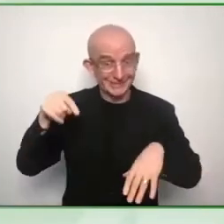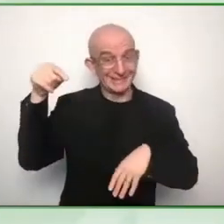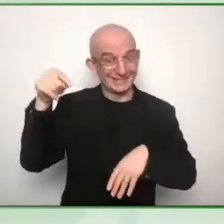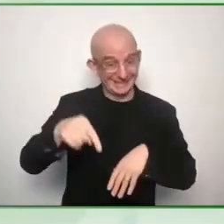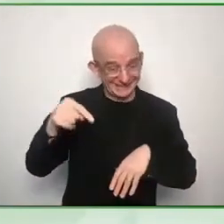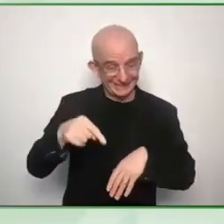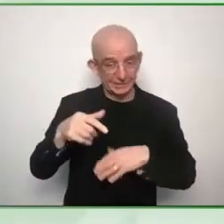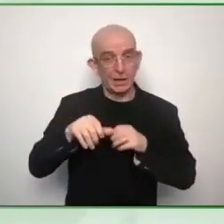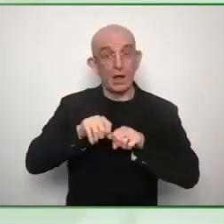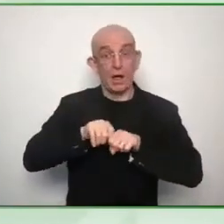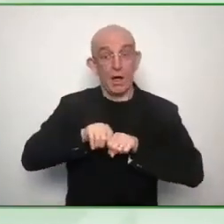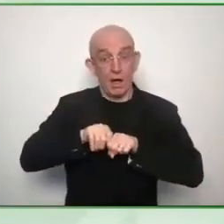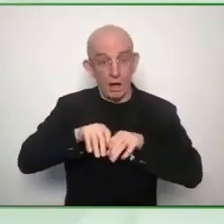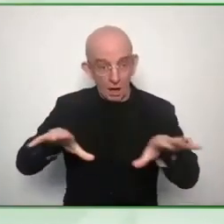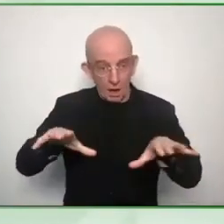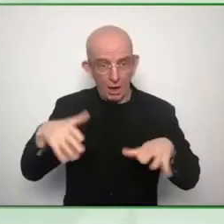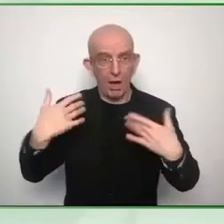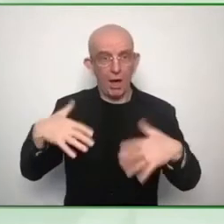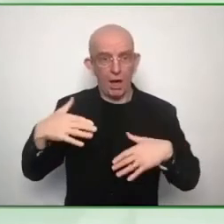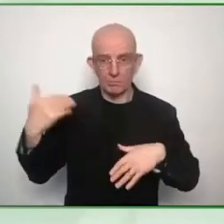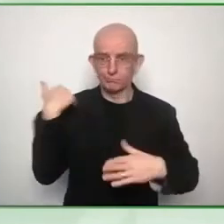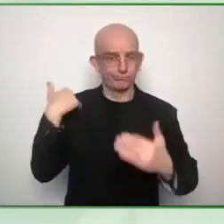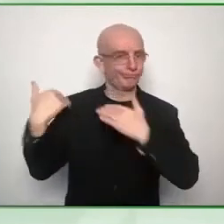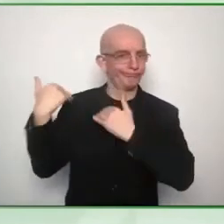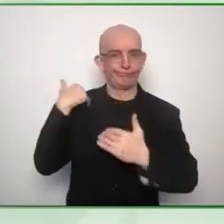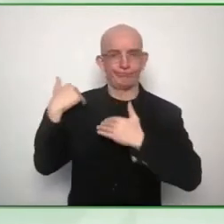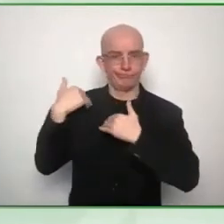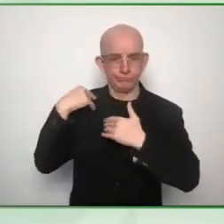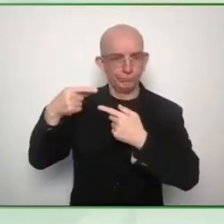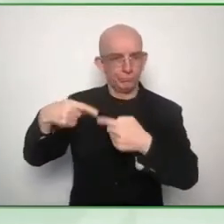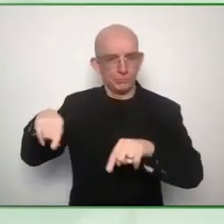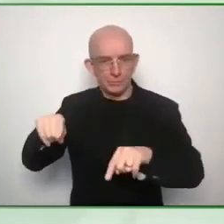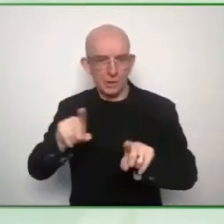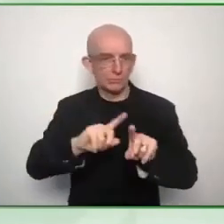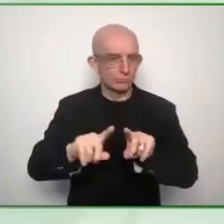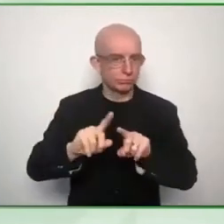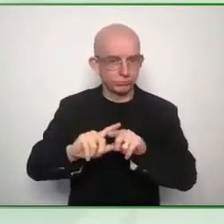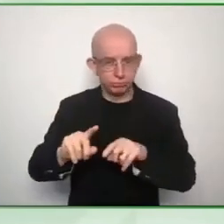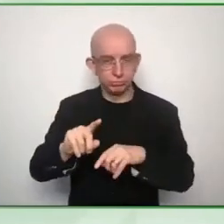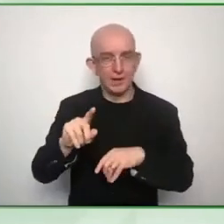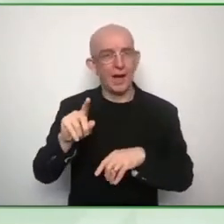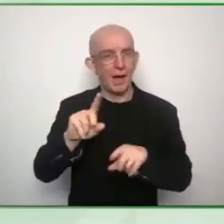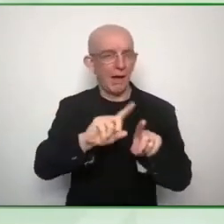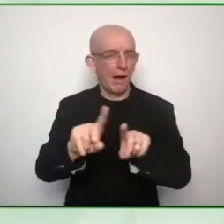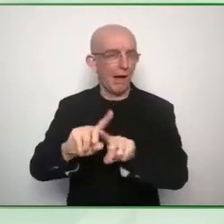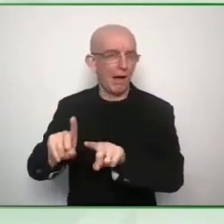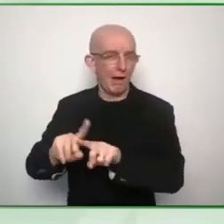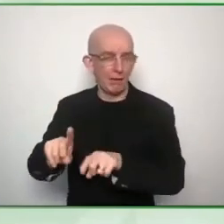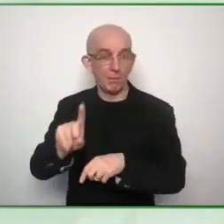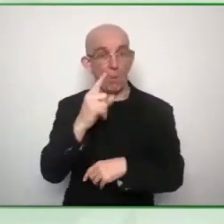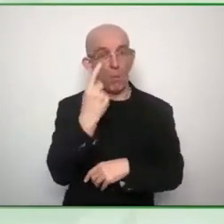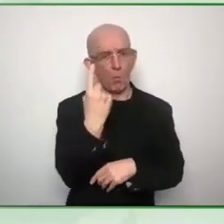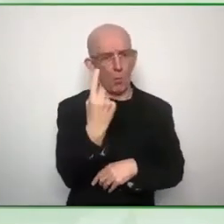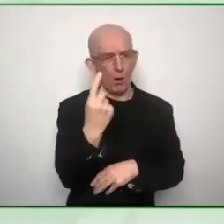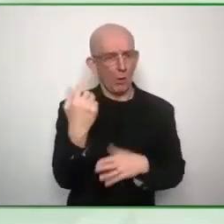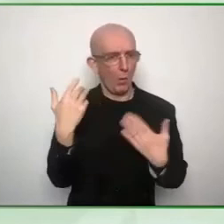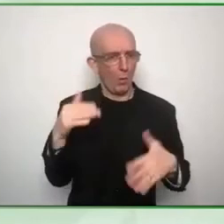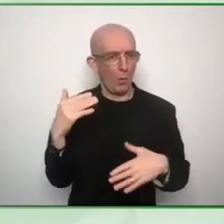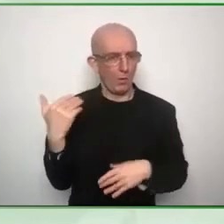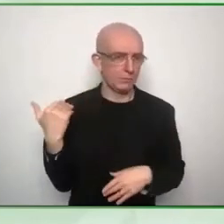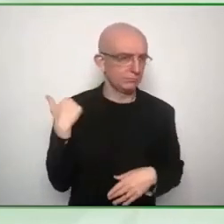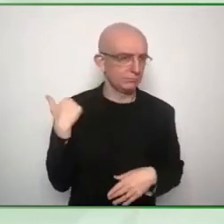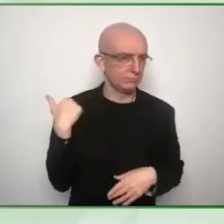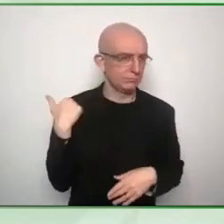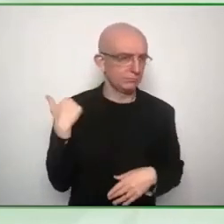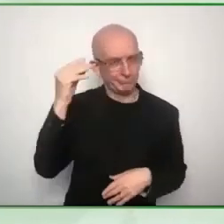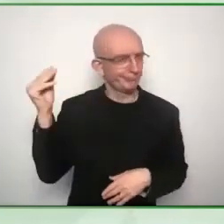i'm not 100 sure that was working in a department that actually thought the accessibility wasn't on the radar of south australian government